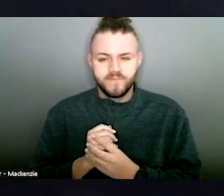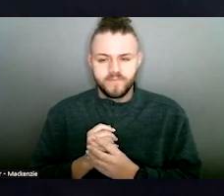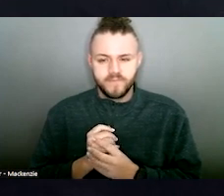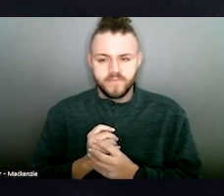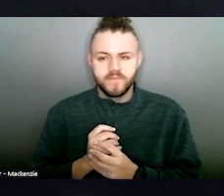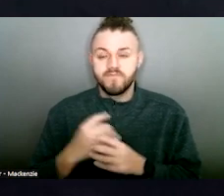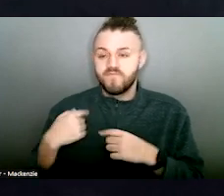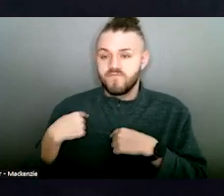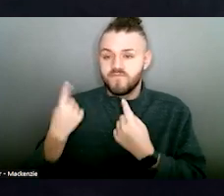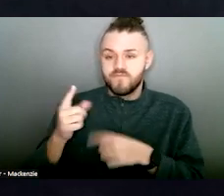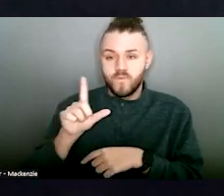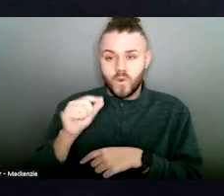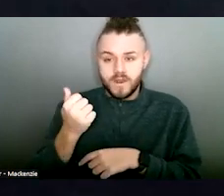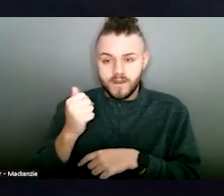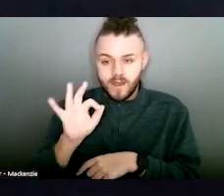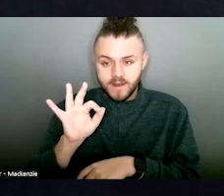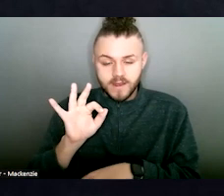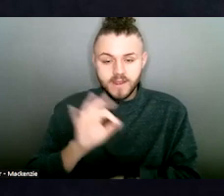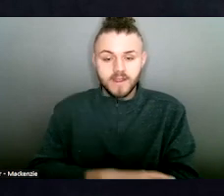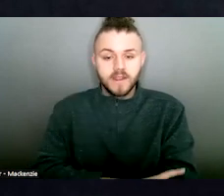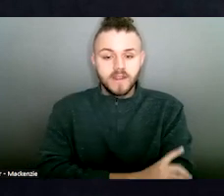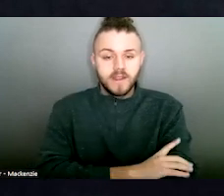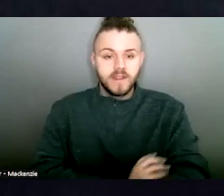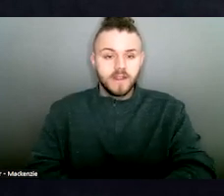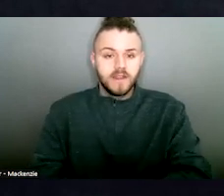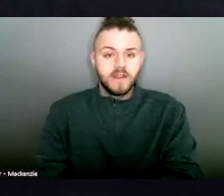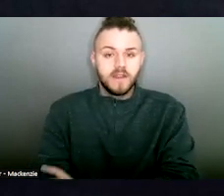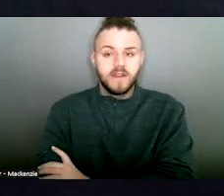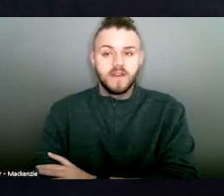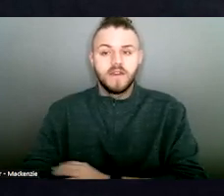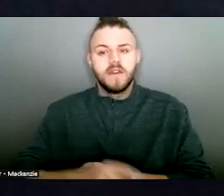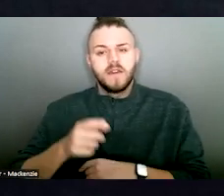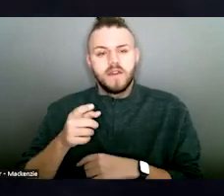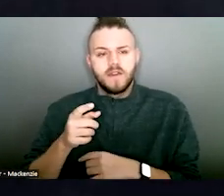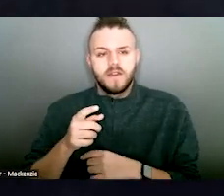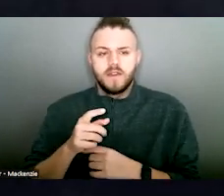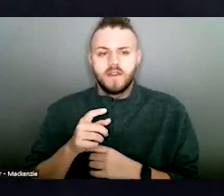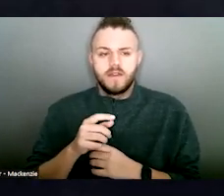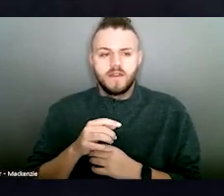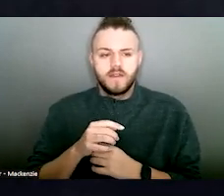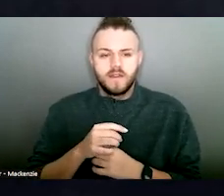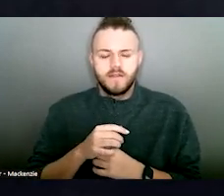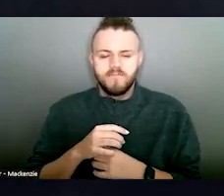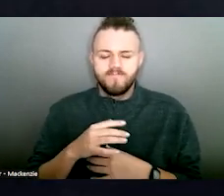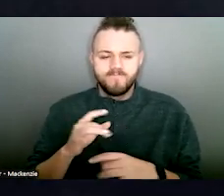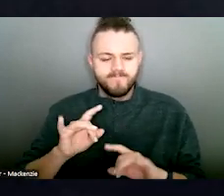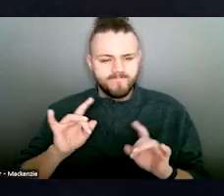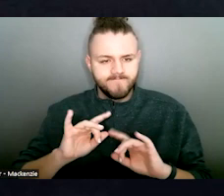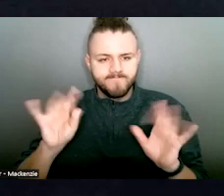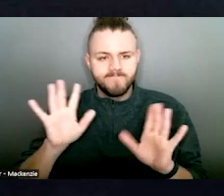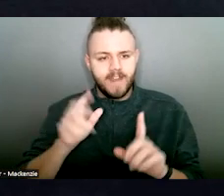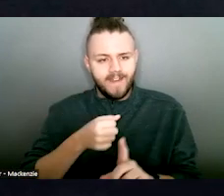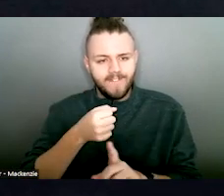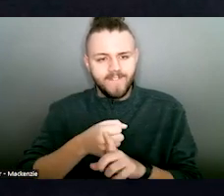Since 2019, cuts to Volta has had a devastating effect on our 76